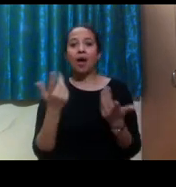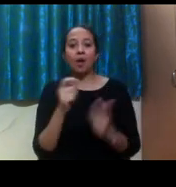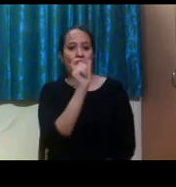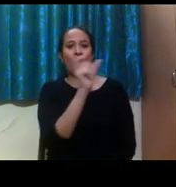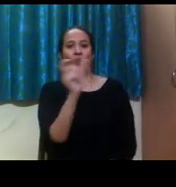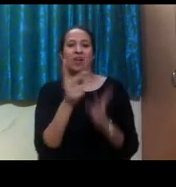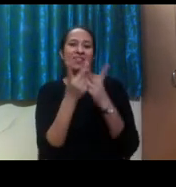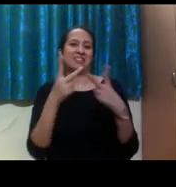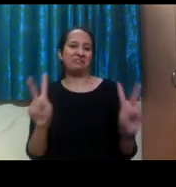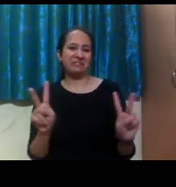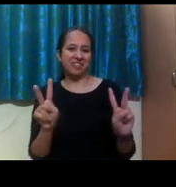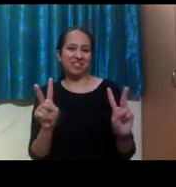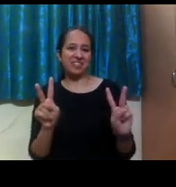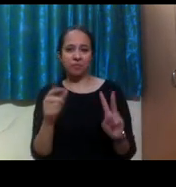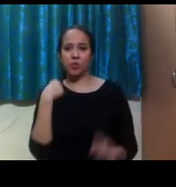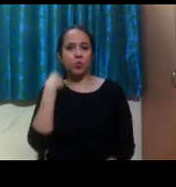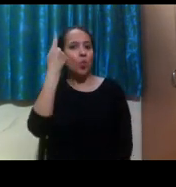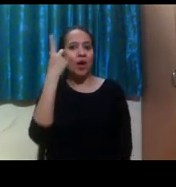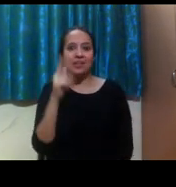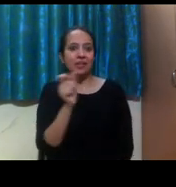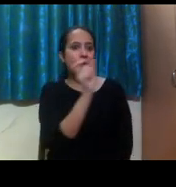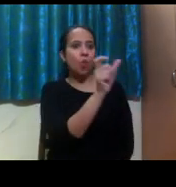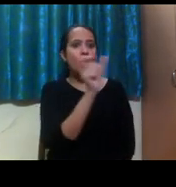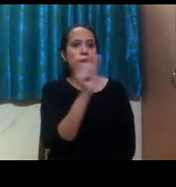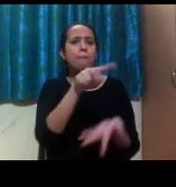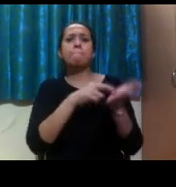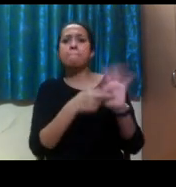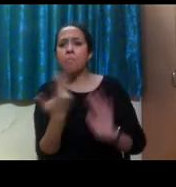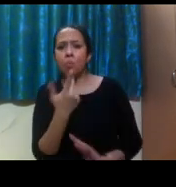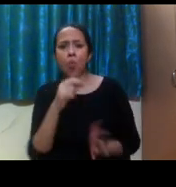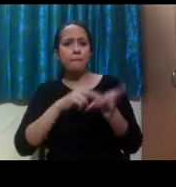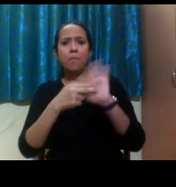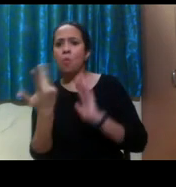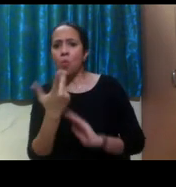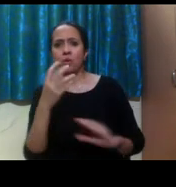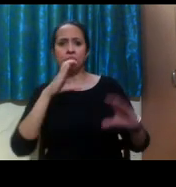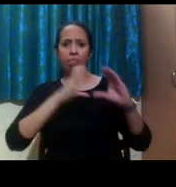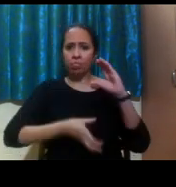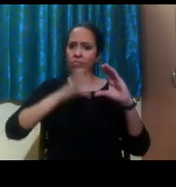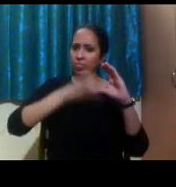It's like, I'm not understanding some of the communication or how, you